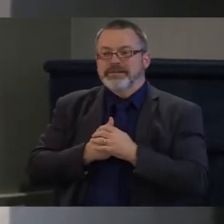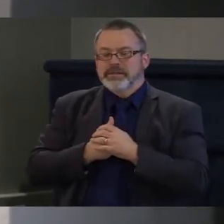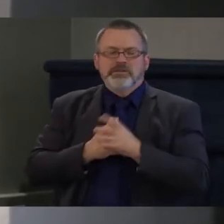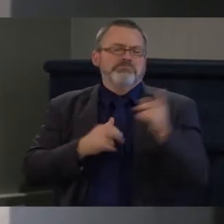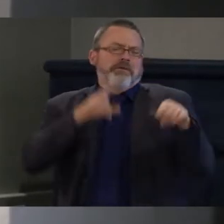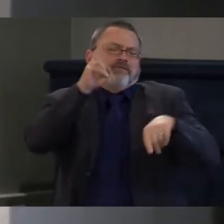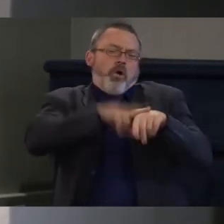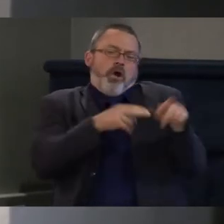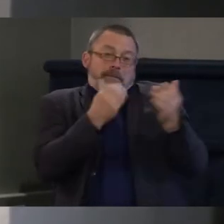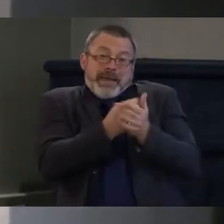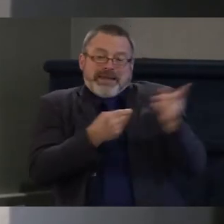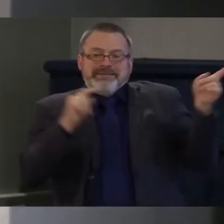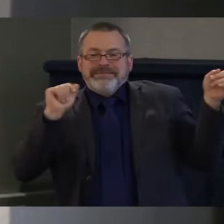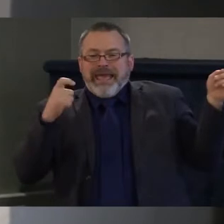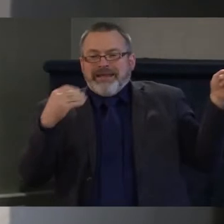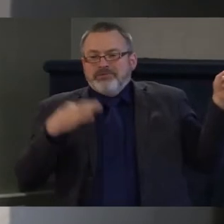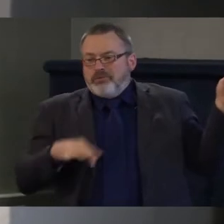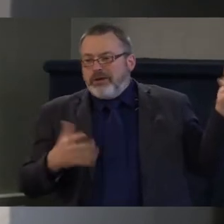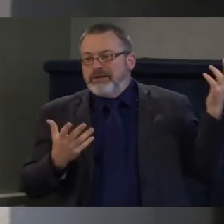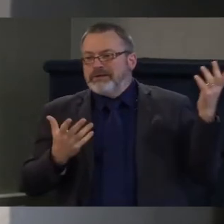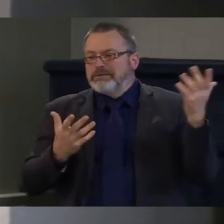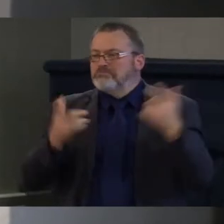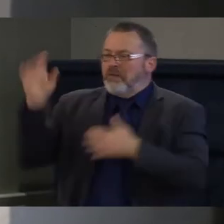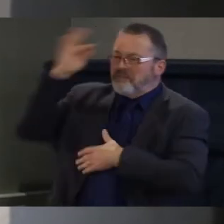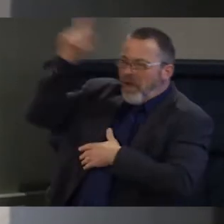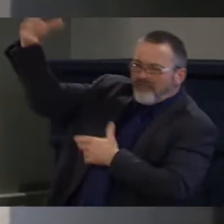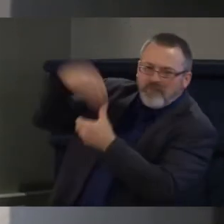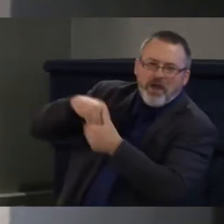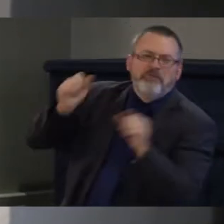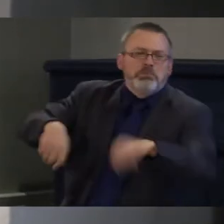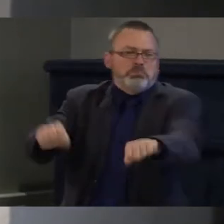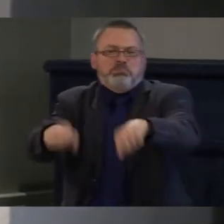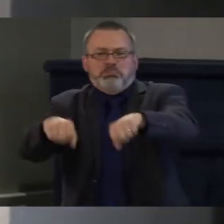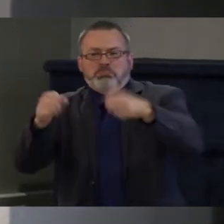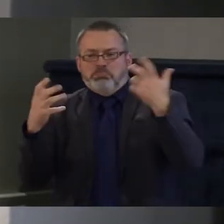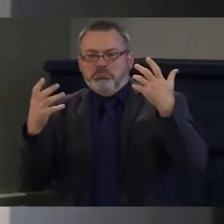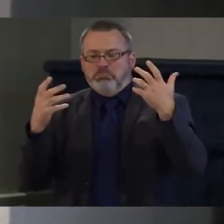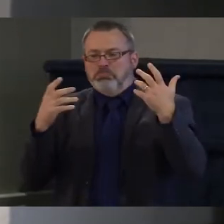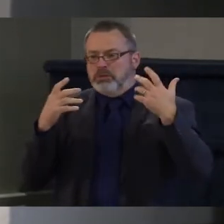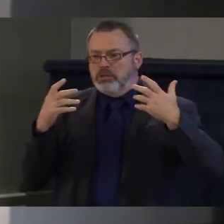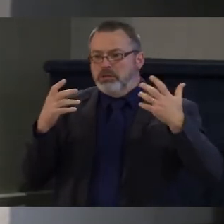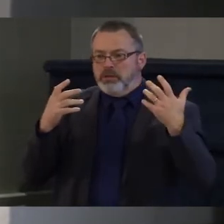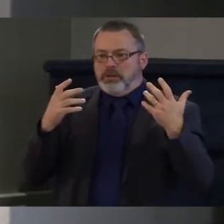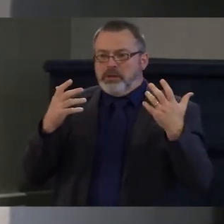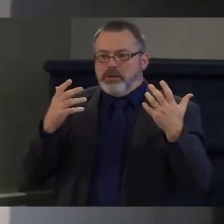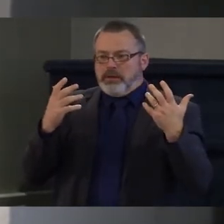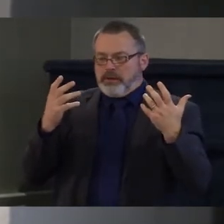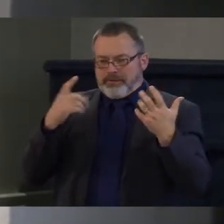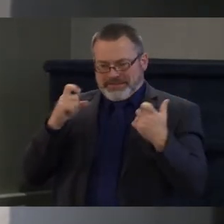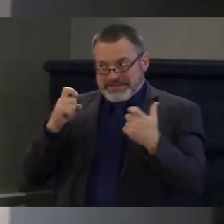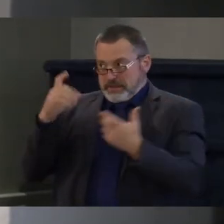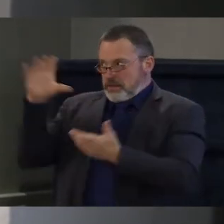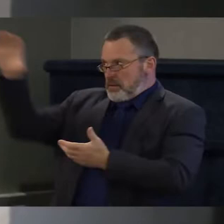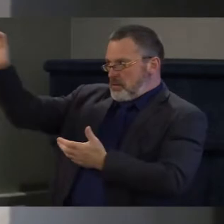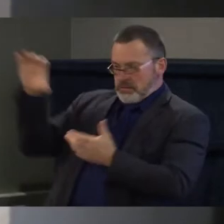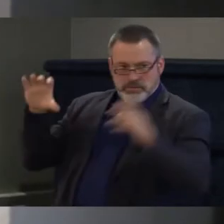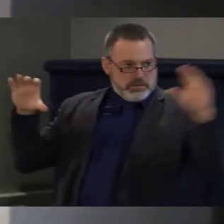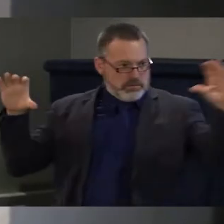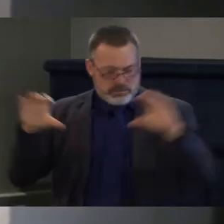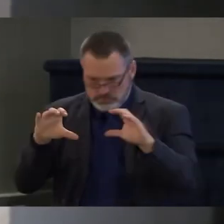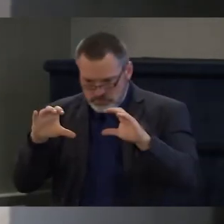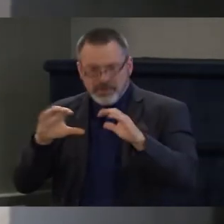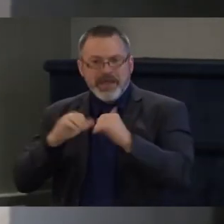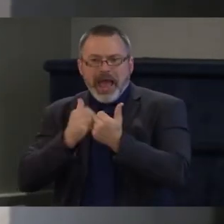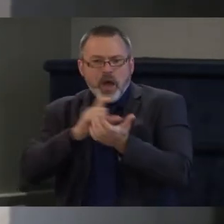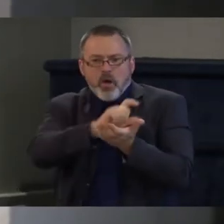about grants. I think it's conditioning federal dollars for a lot of businesses on making sure that universal design is